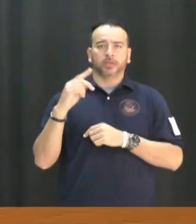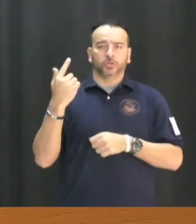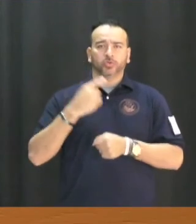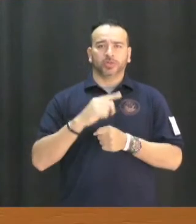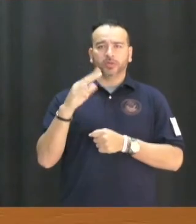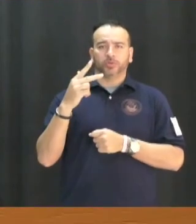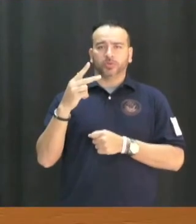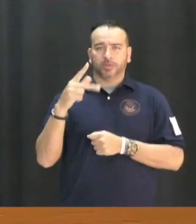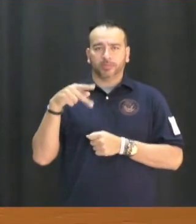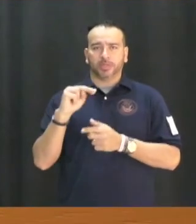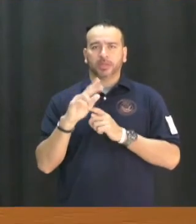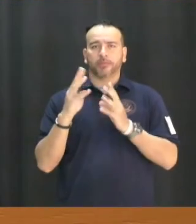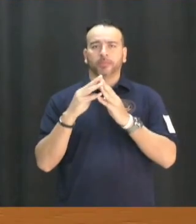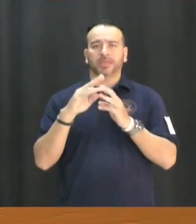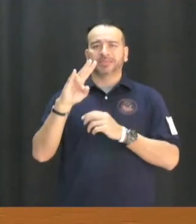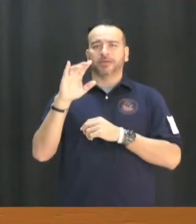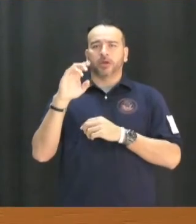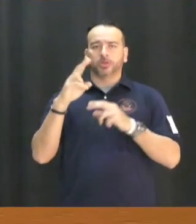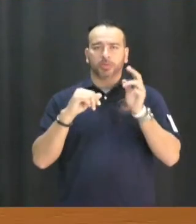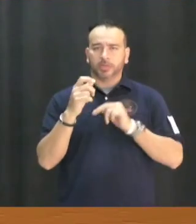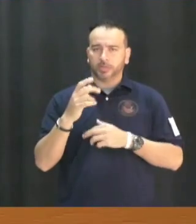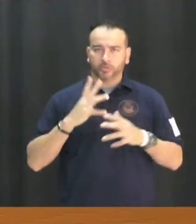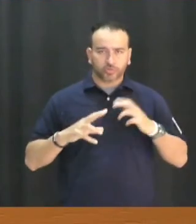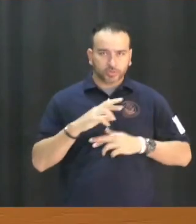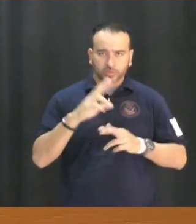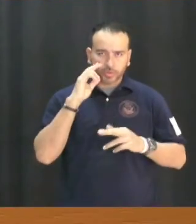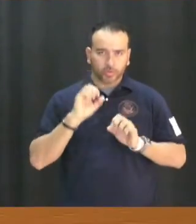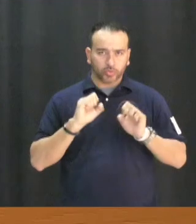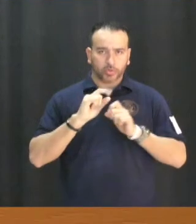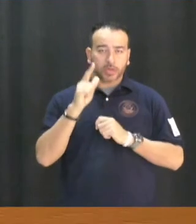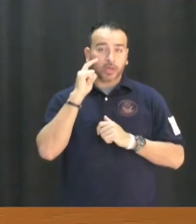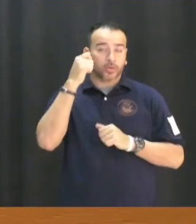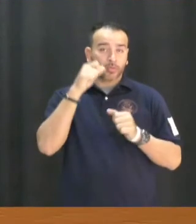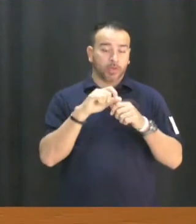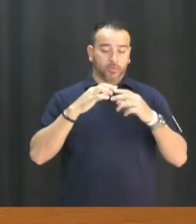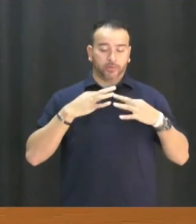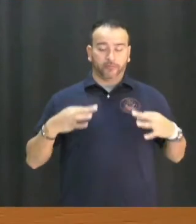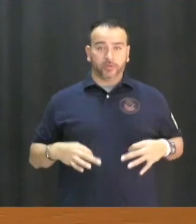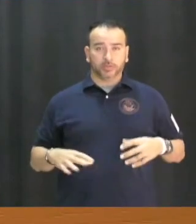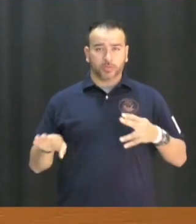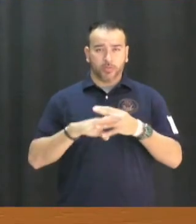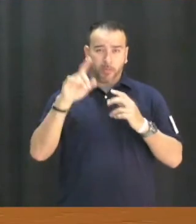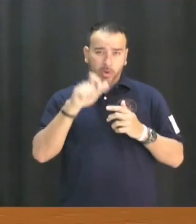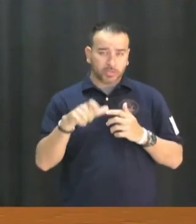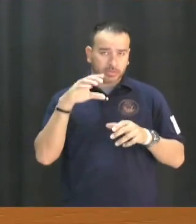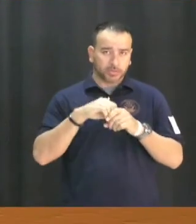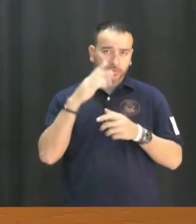We'll meet down in the 700 building, so be dressed and ready to work out. Don't forget your physical must be cleared in order to participate.